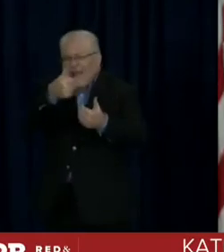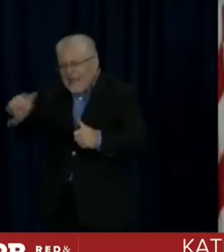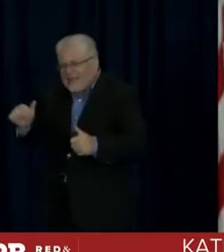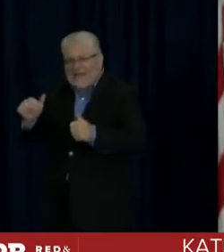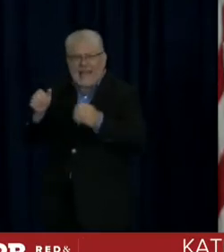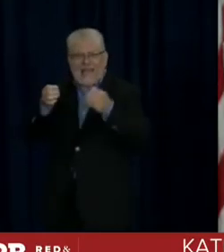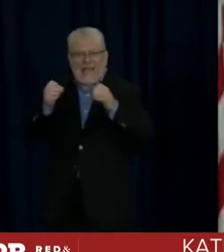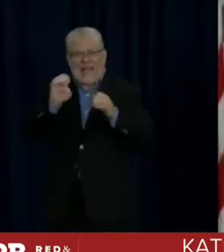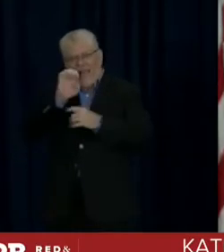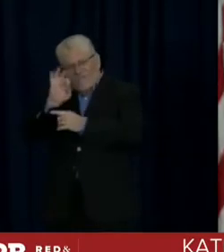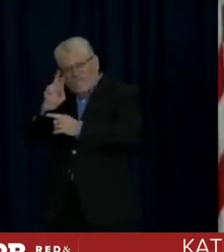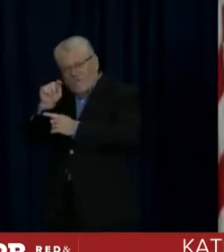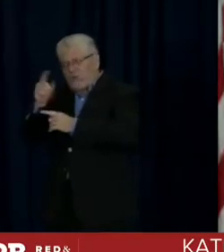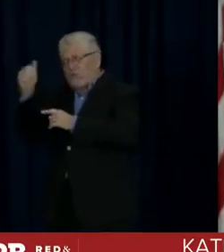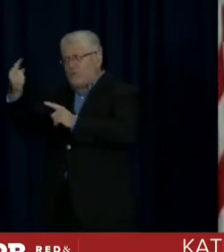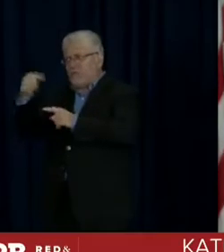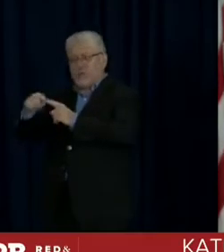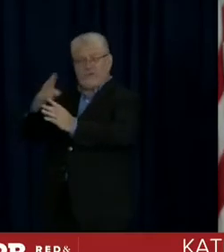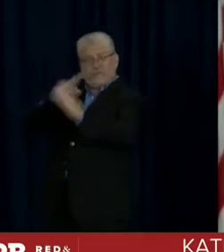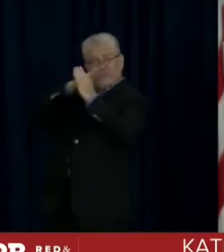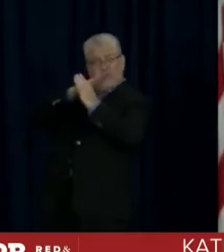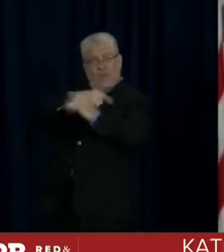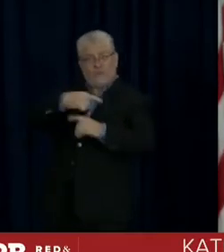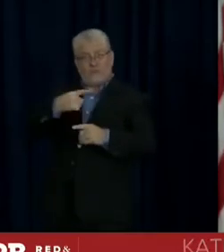decide when the last vote is counted.